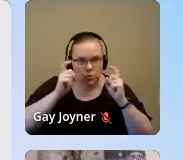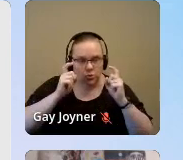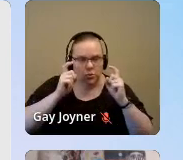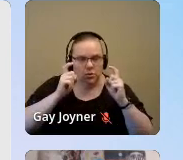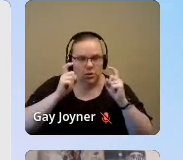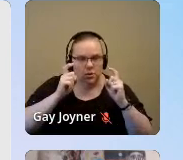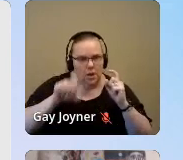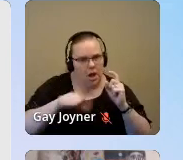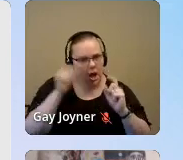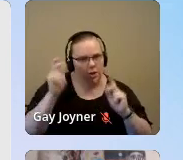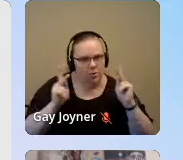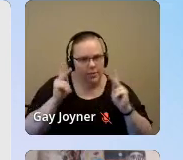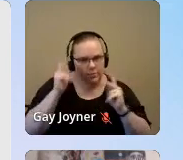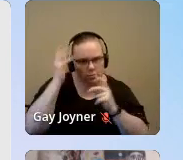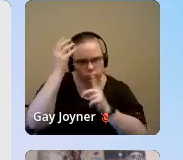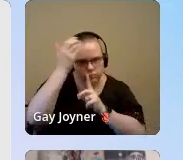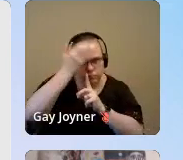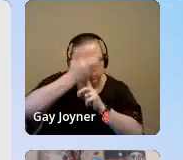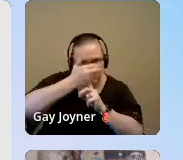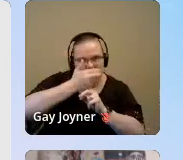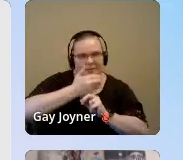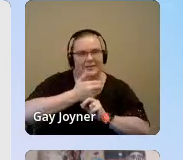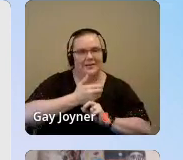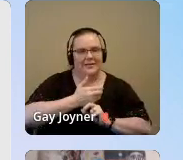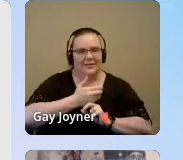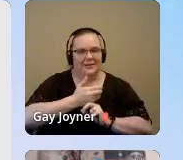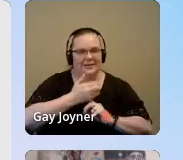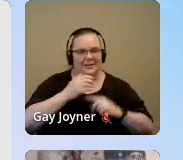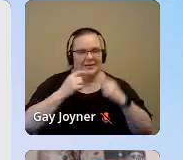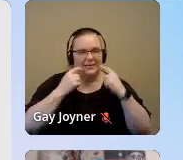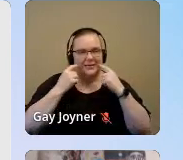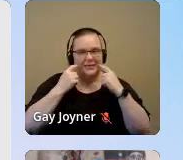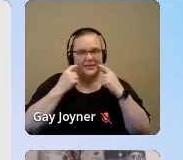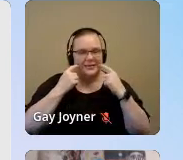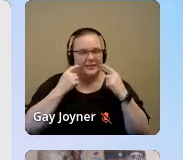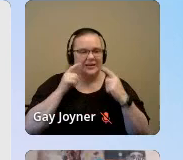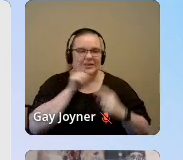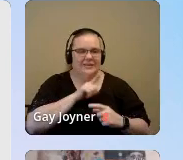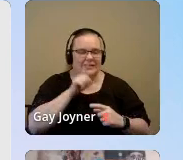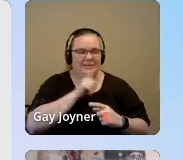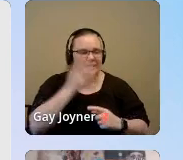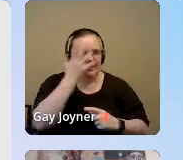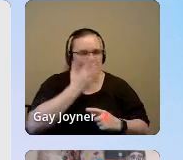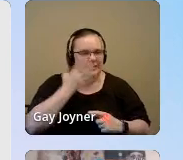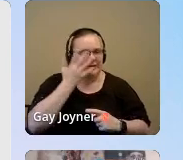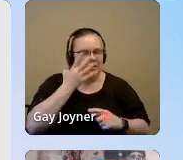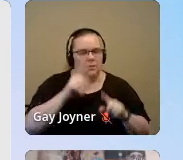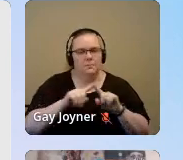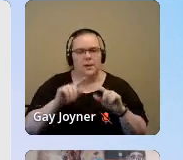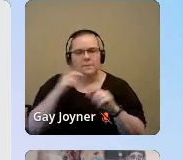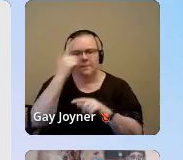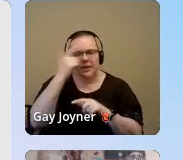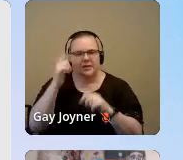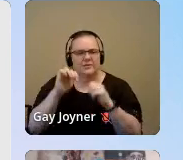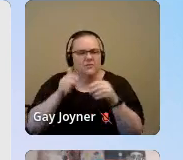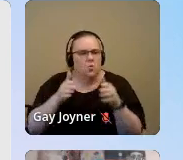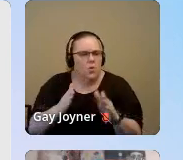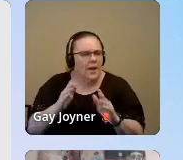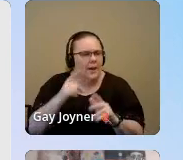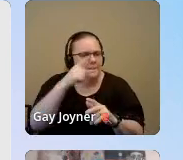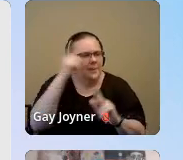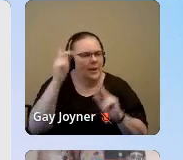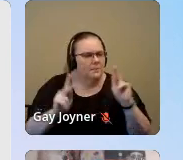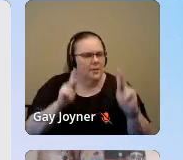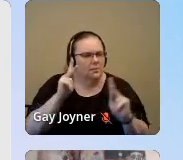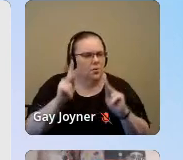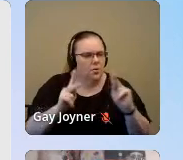how they are feeling. So I want to invite this experience into the conversation because of how black folks have learned to survive. Many of us